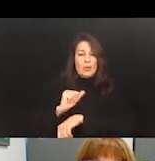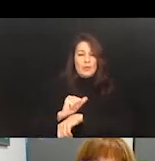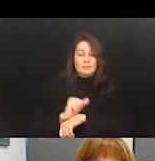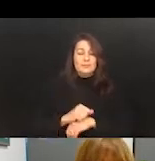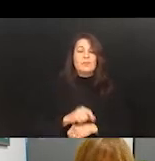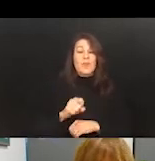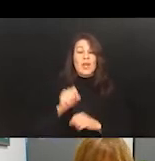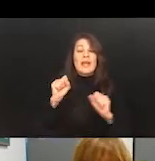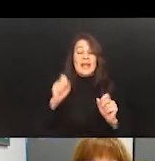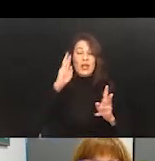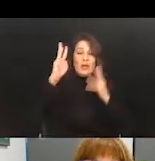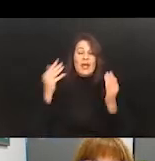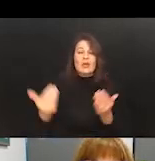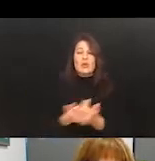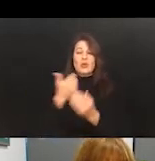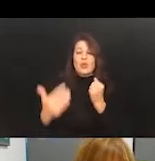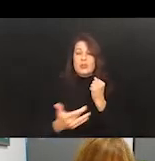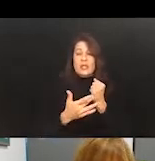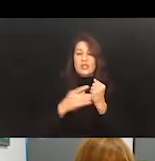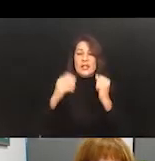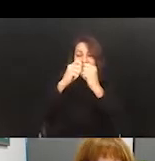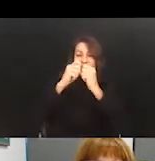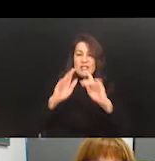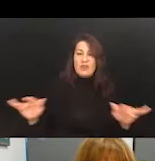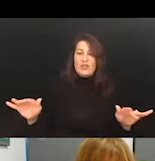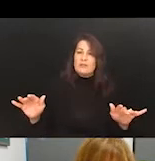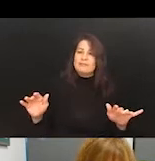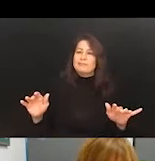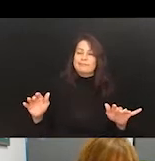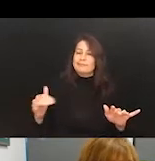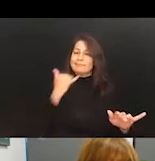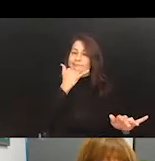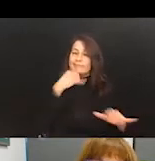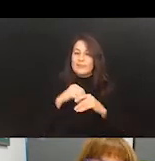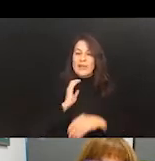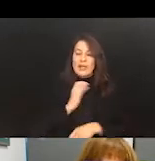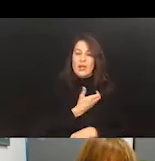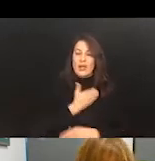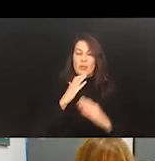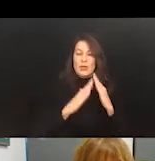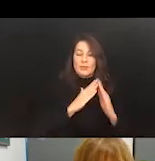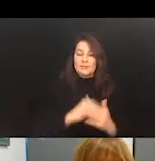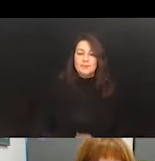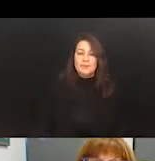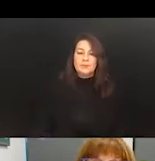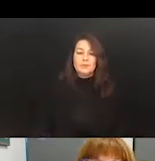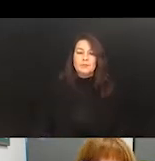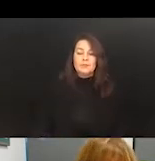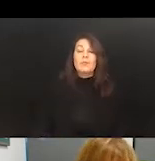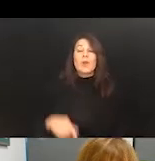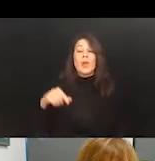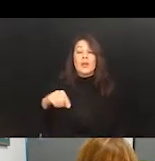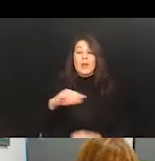create new technological and diversity disparities within our communities. The COVID pandemic has simply